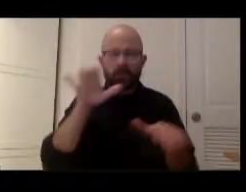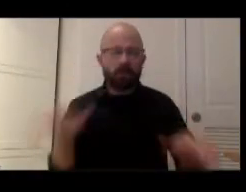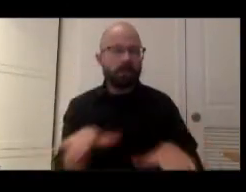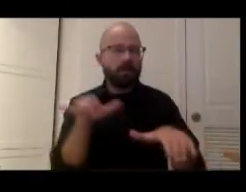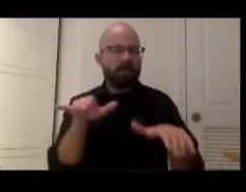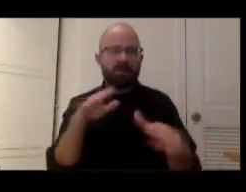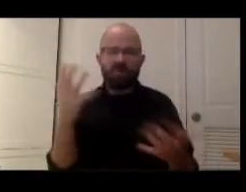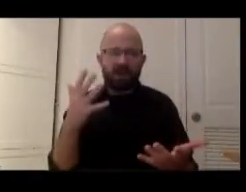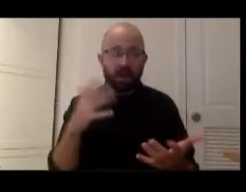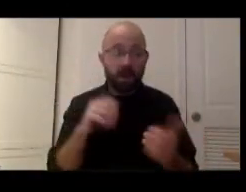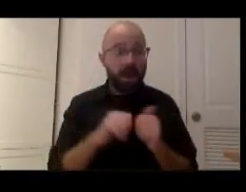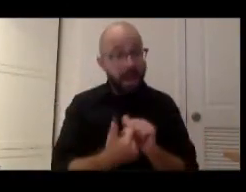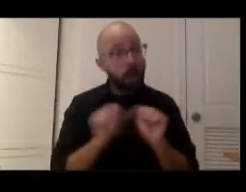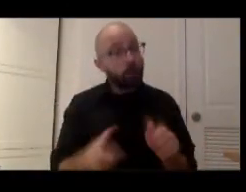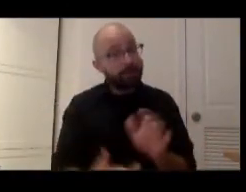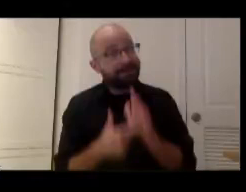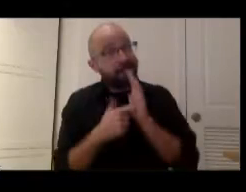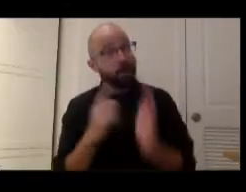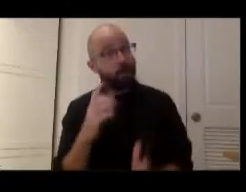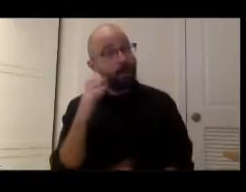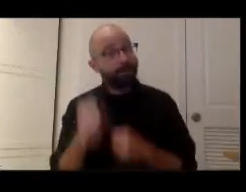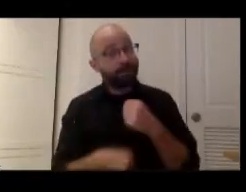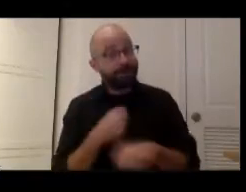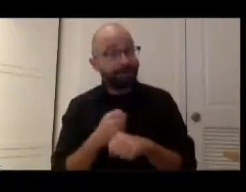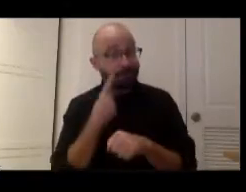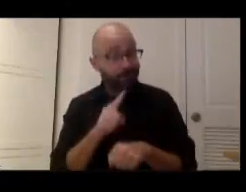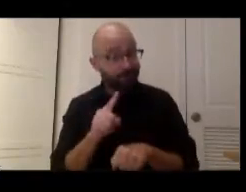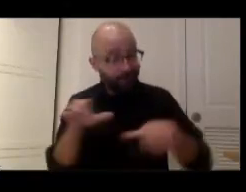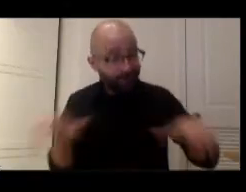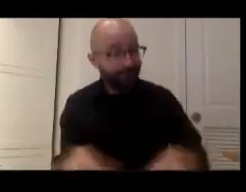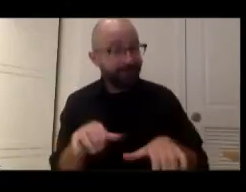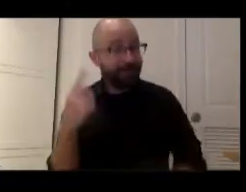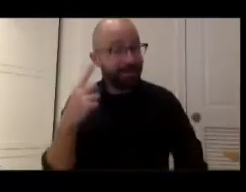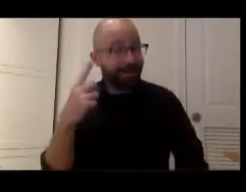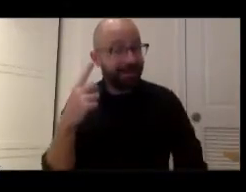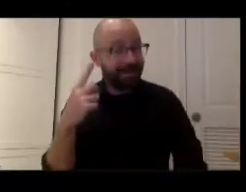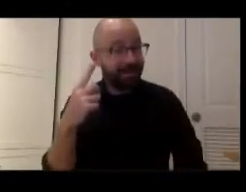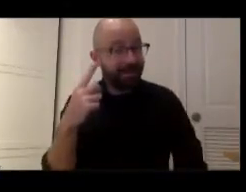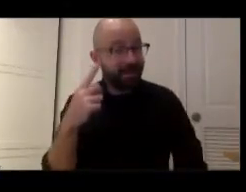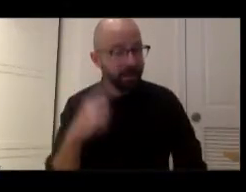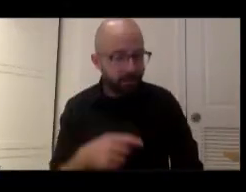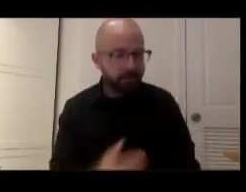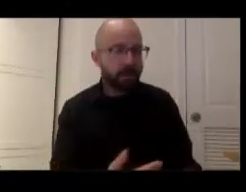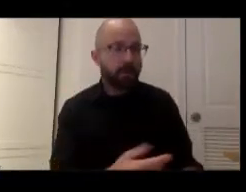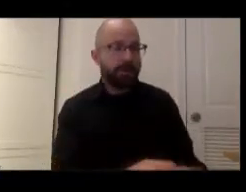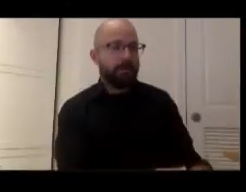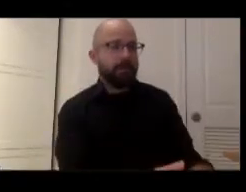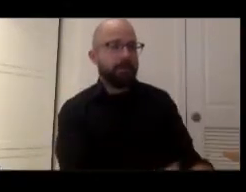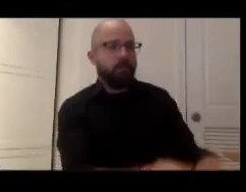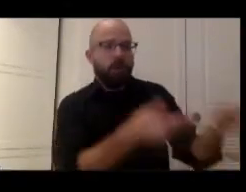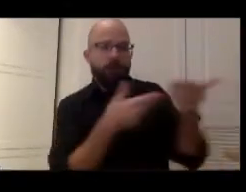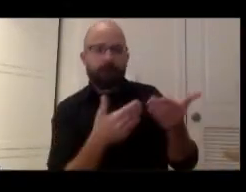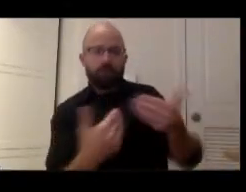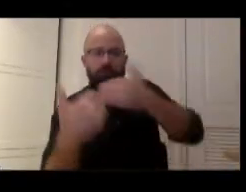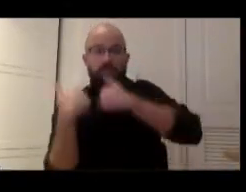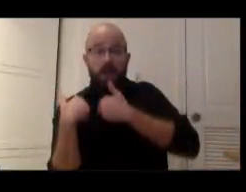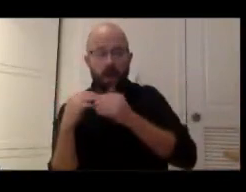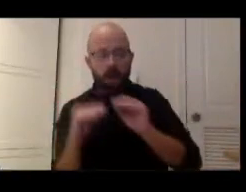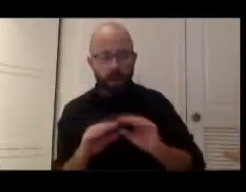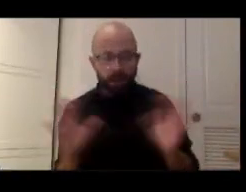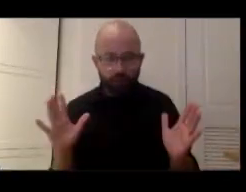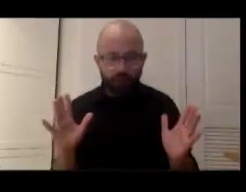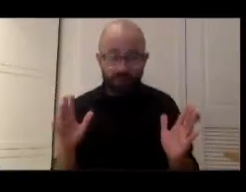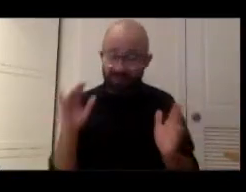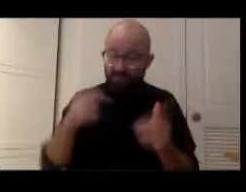take a hundred years to do something. But given a charge that was very clear and given a charge that basically